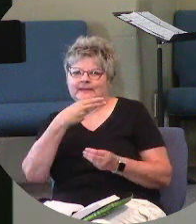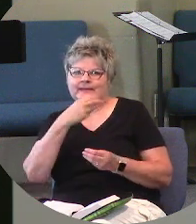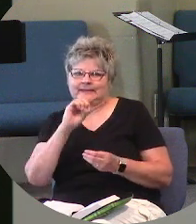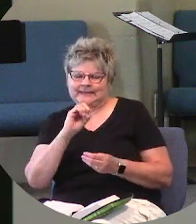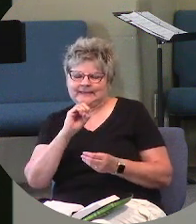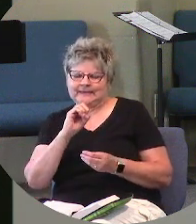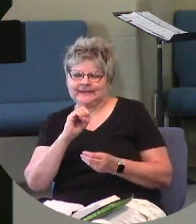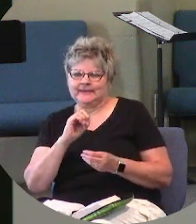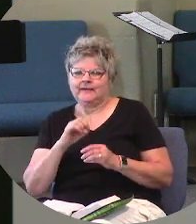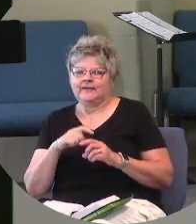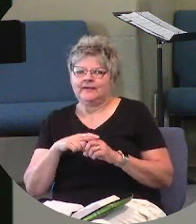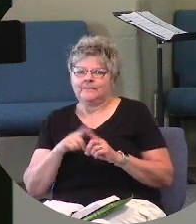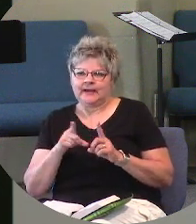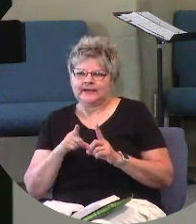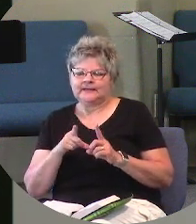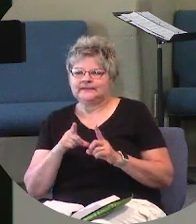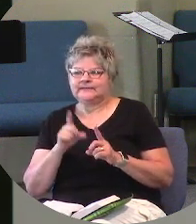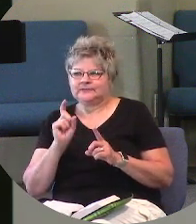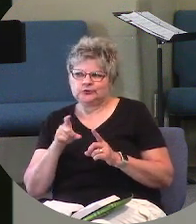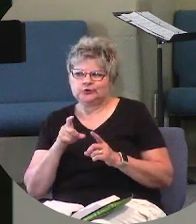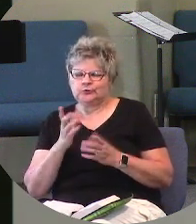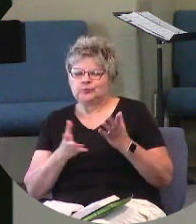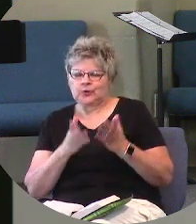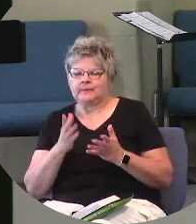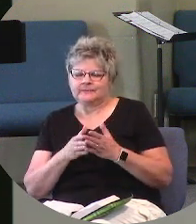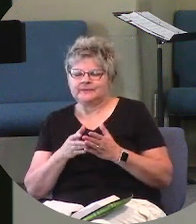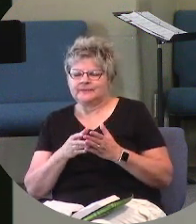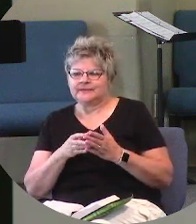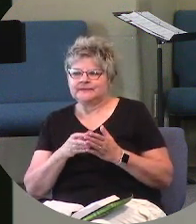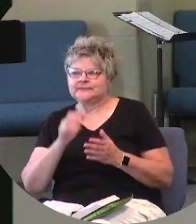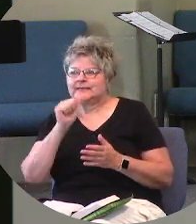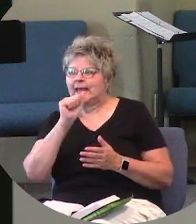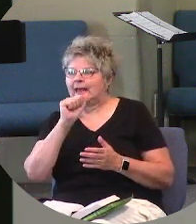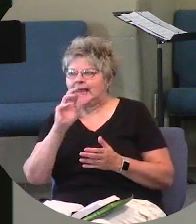should probably be just am, because Jesus made the I am statements.